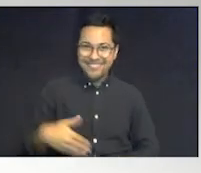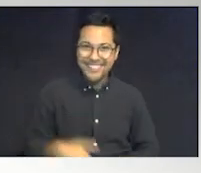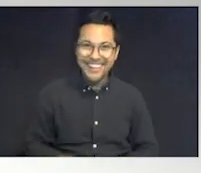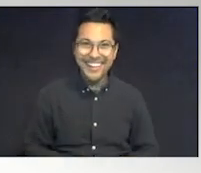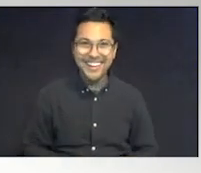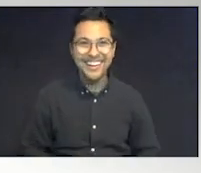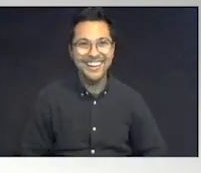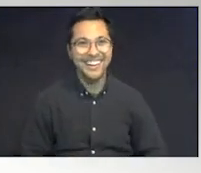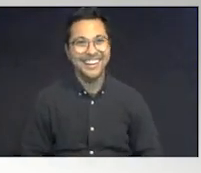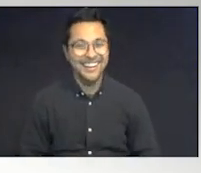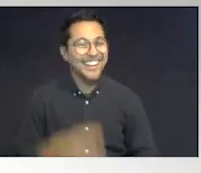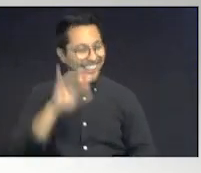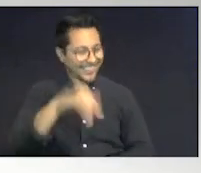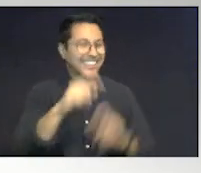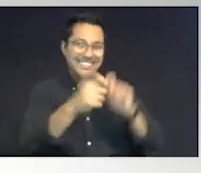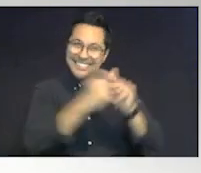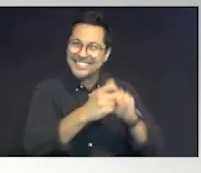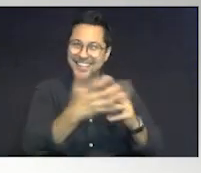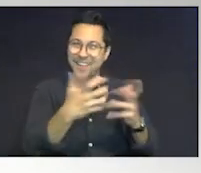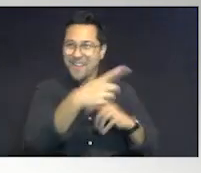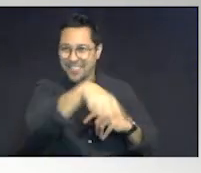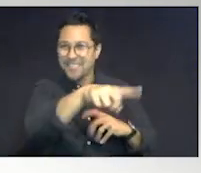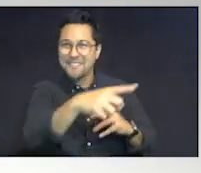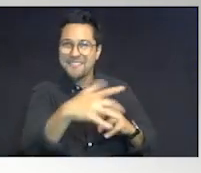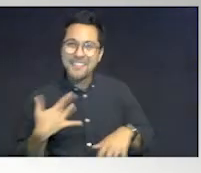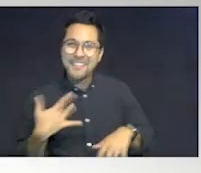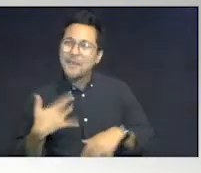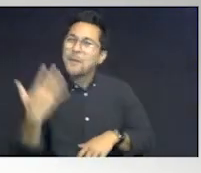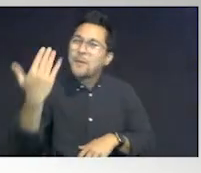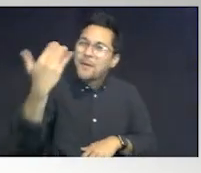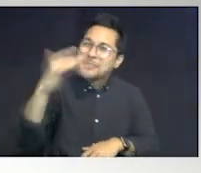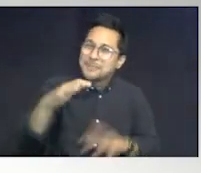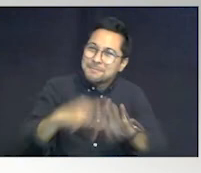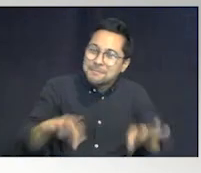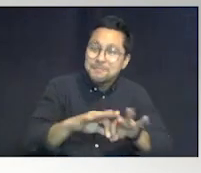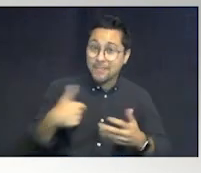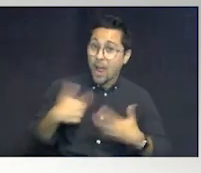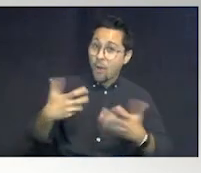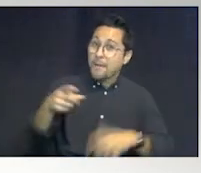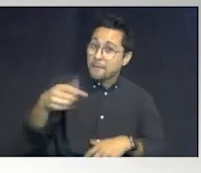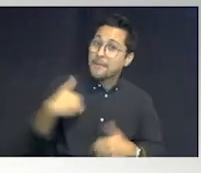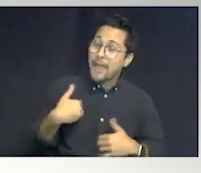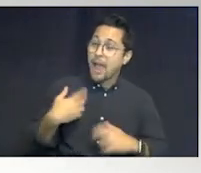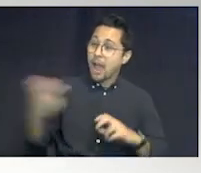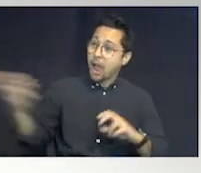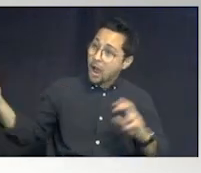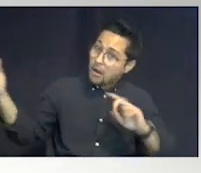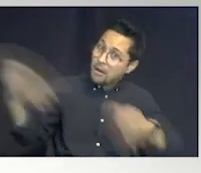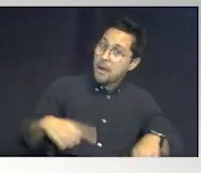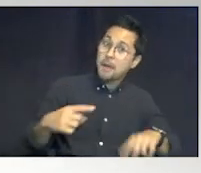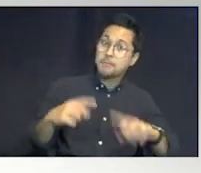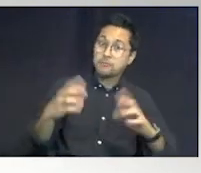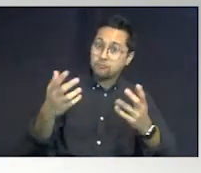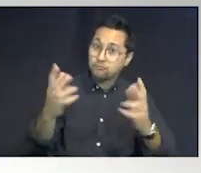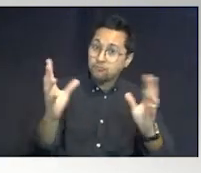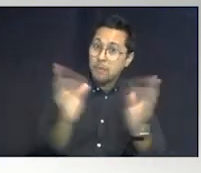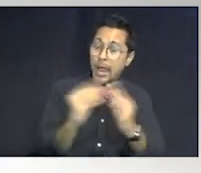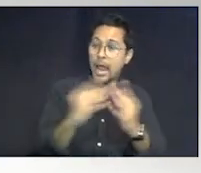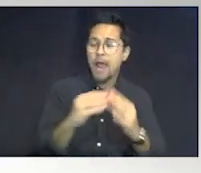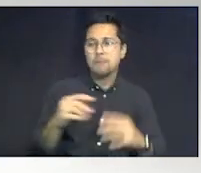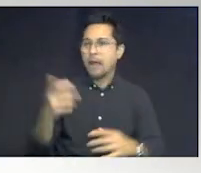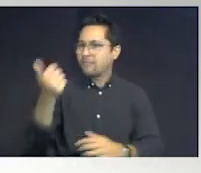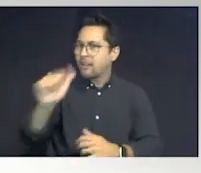promise you that's exactly how I was with them. Why is that important? Not only do I want them to have a seat at the table because in any emergency,